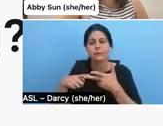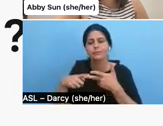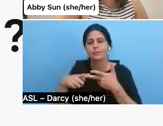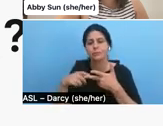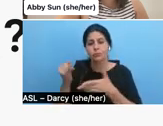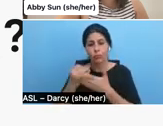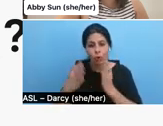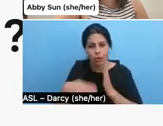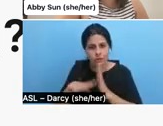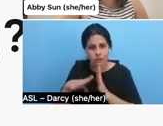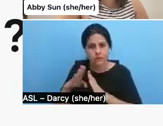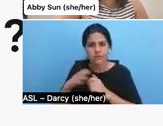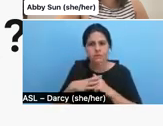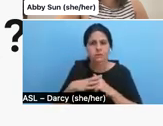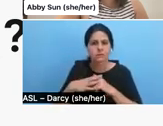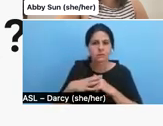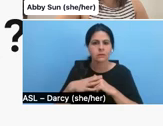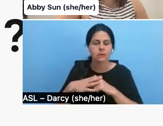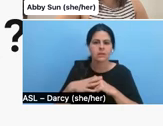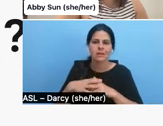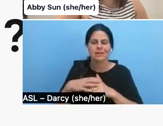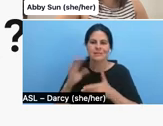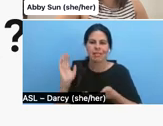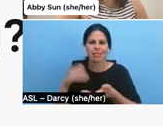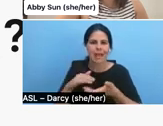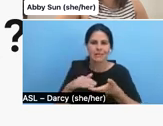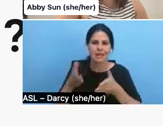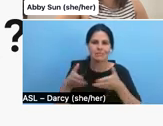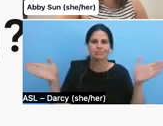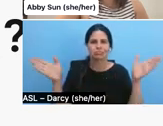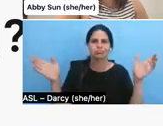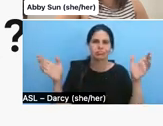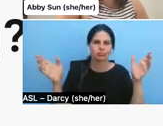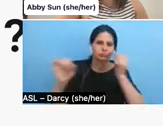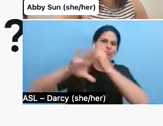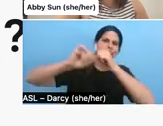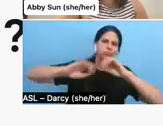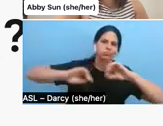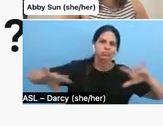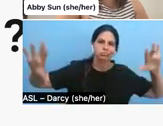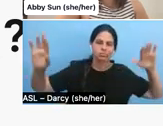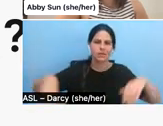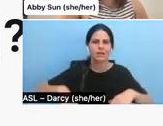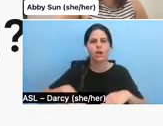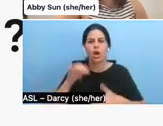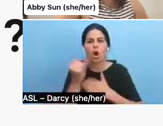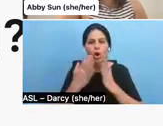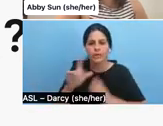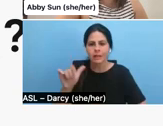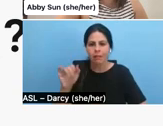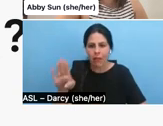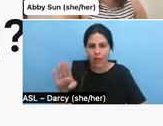gladiatorial and, uh, public spectacle, such as artist development labs, mentorship programs, so on and so forth.